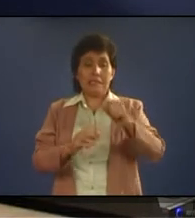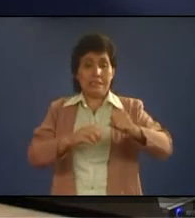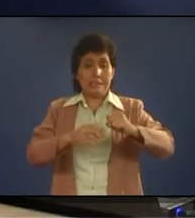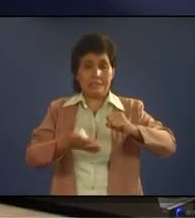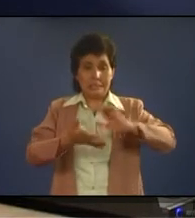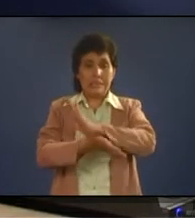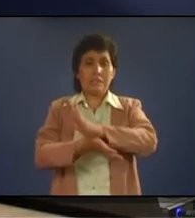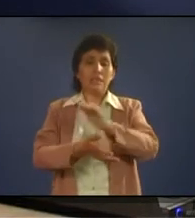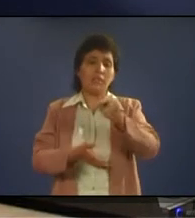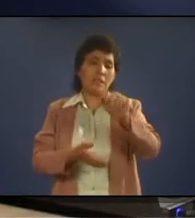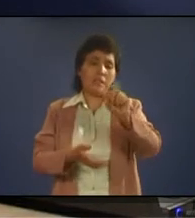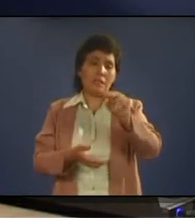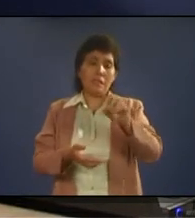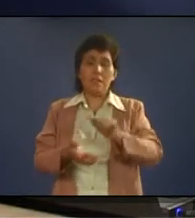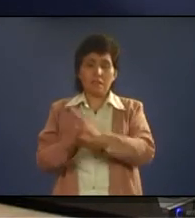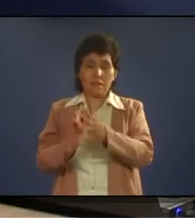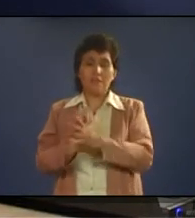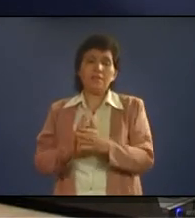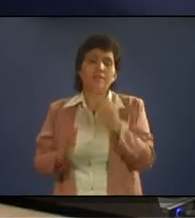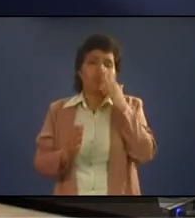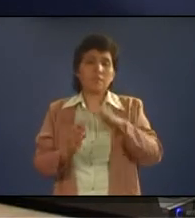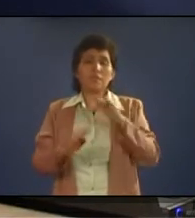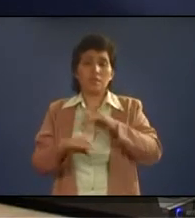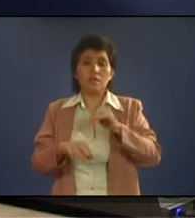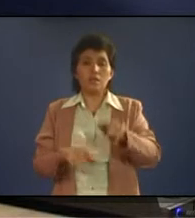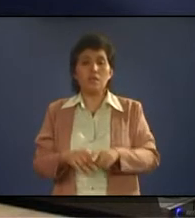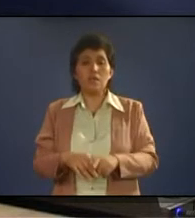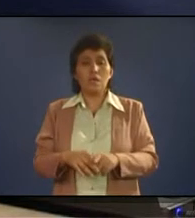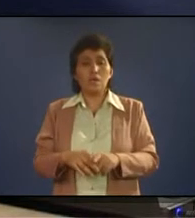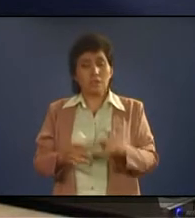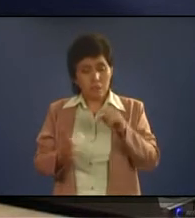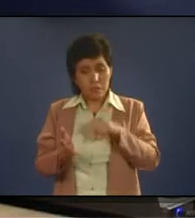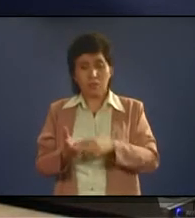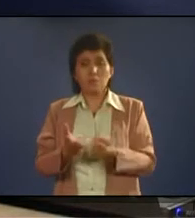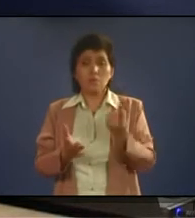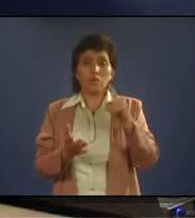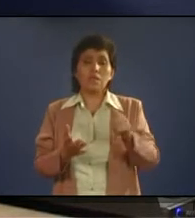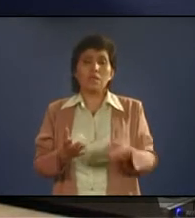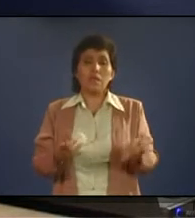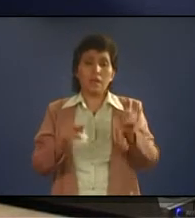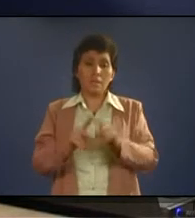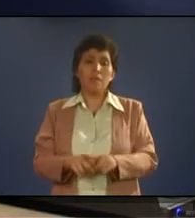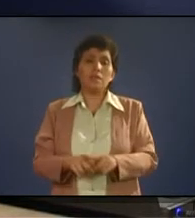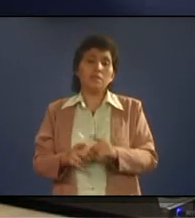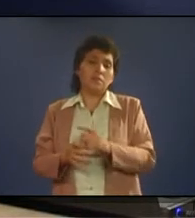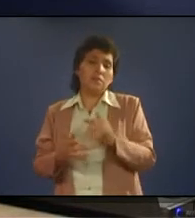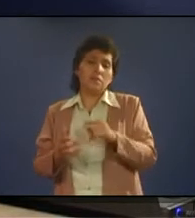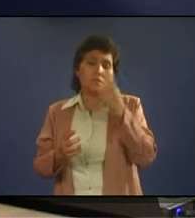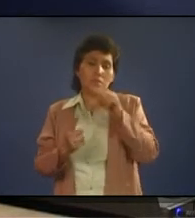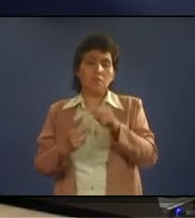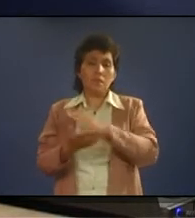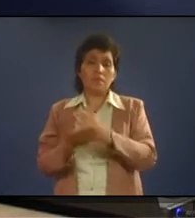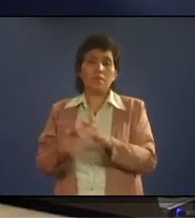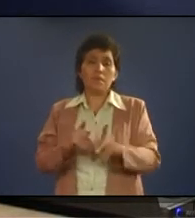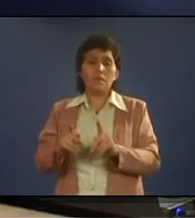would. It only happens in simple terms, okay? Now let's say there are groups of two students or